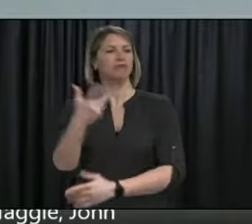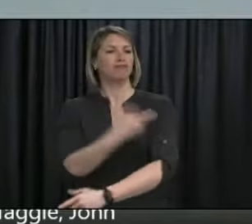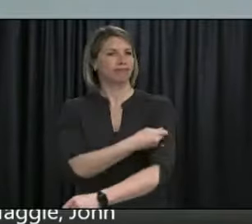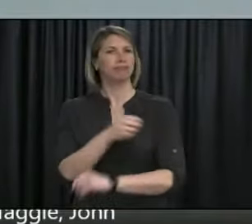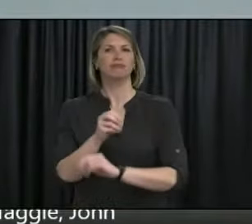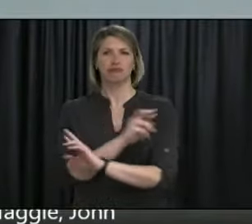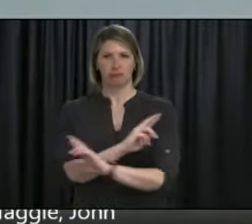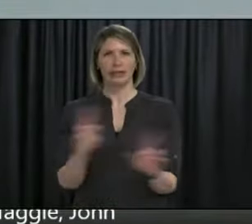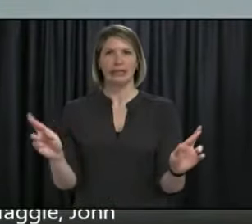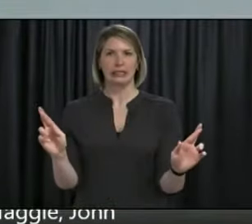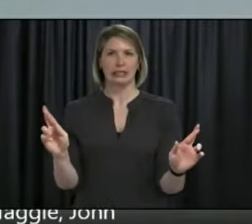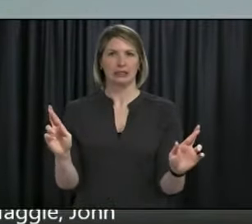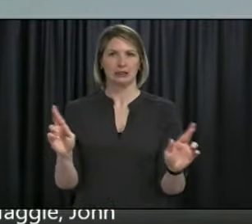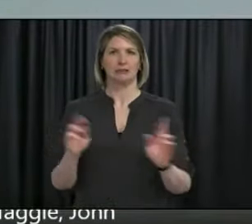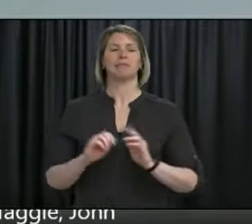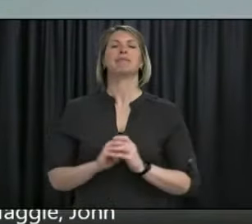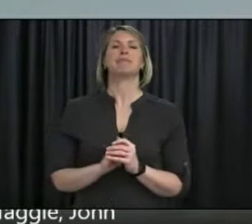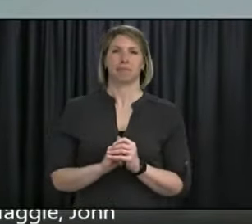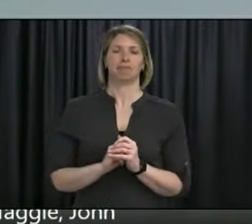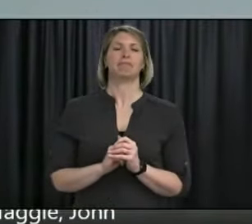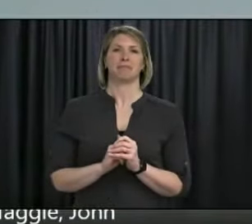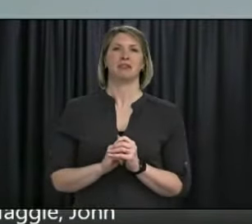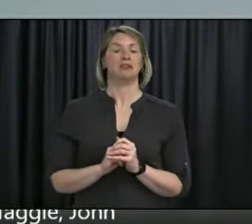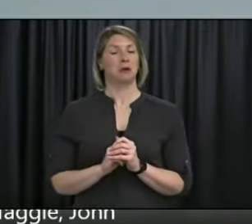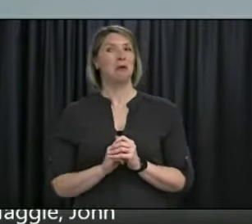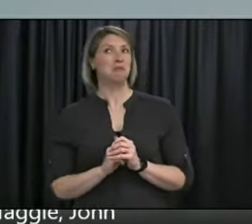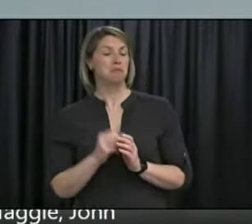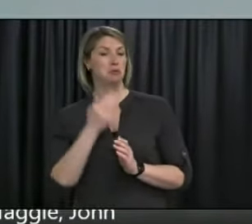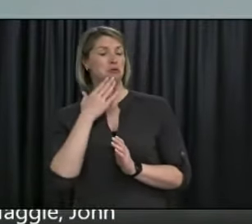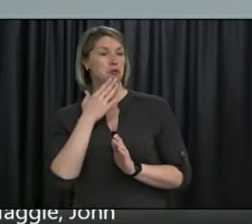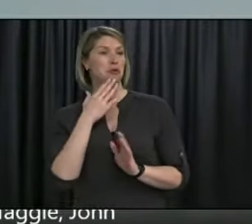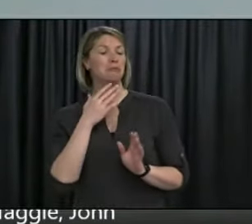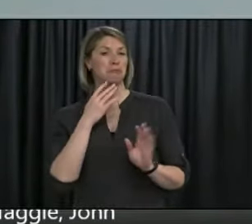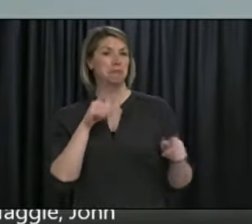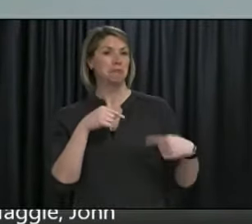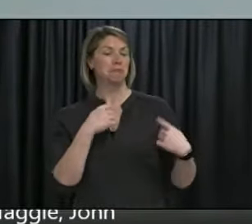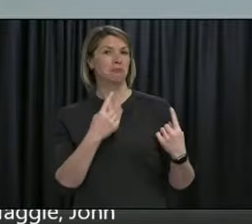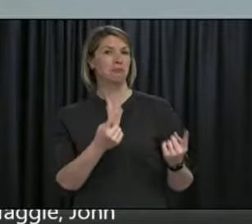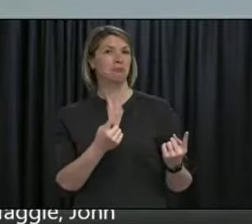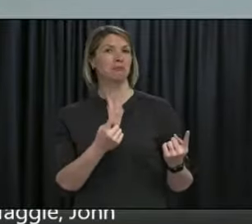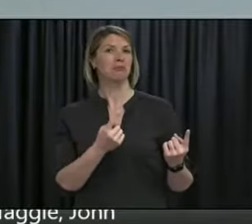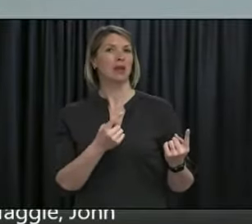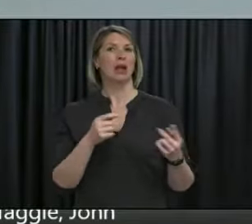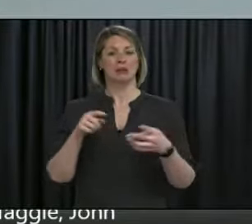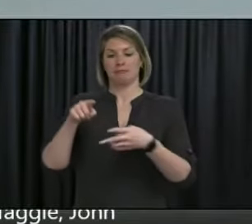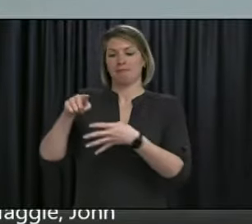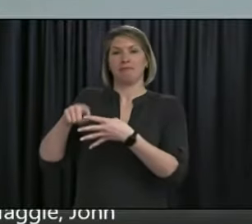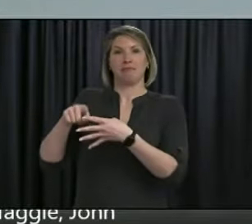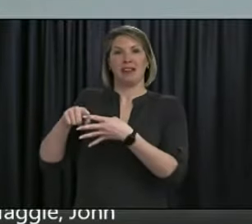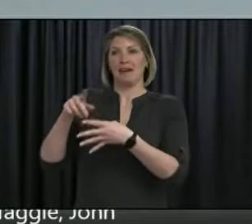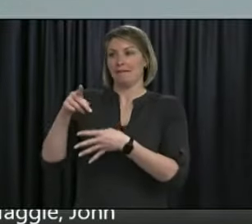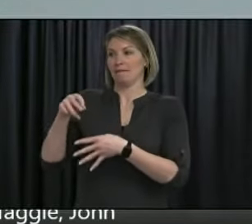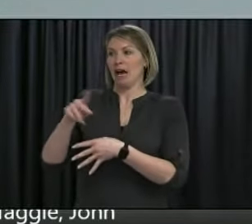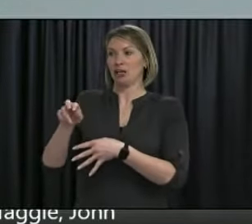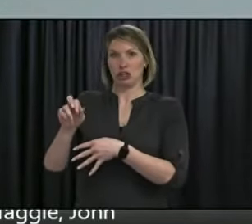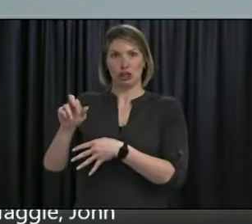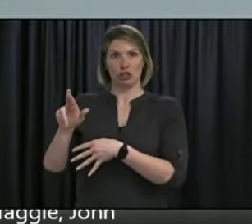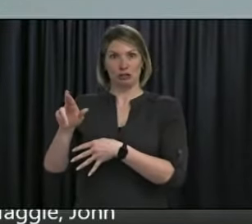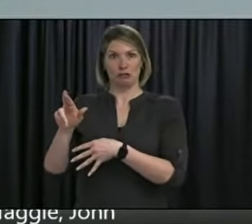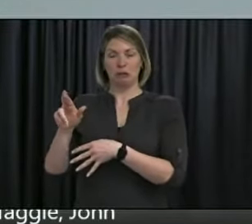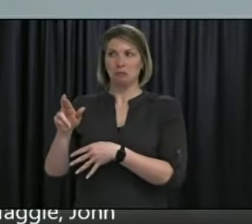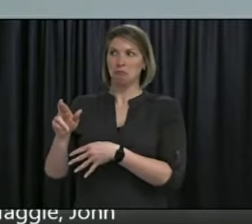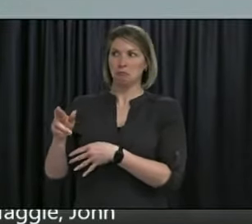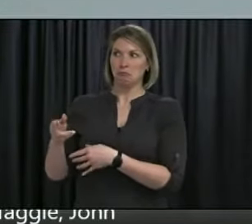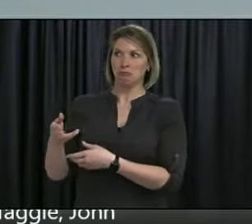,000 of that, even under worst case scenarios. We're also, because of the reliability of Pfizer's supply chain, on track